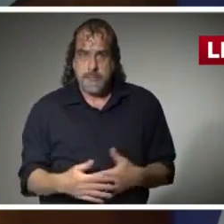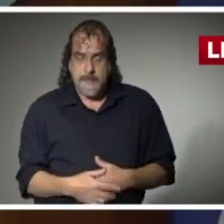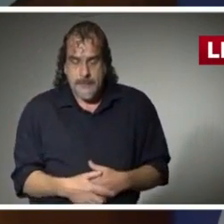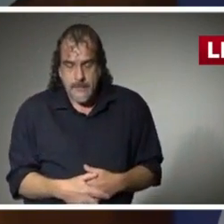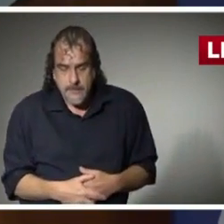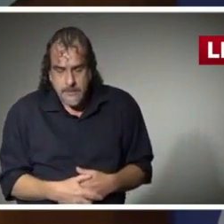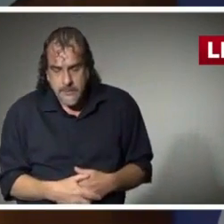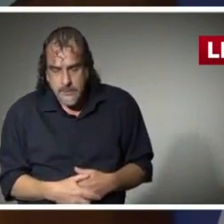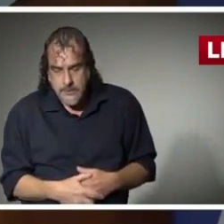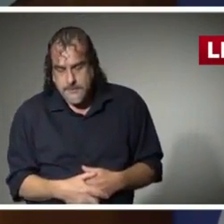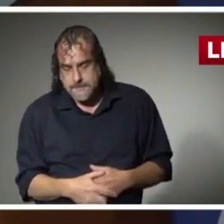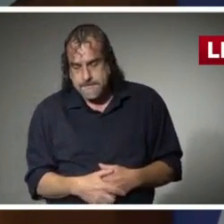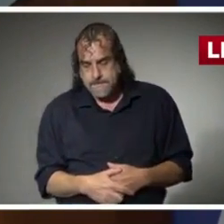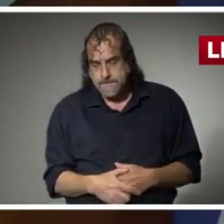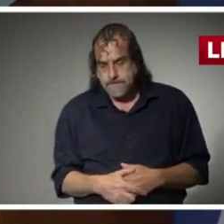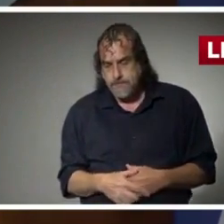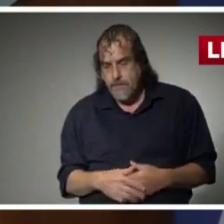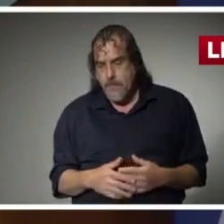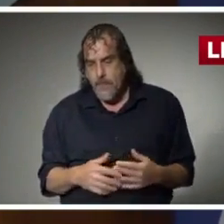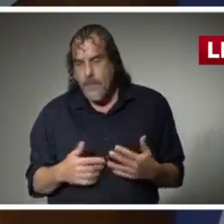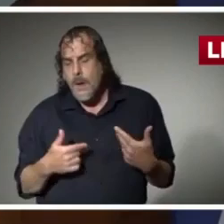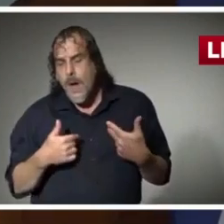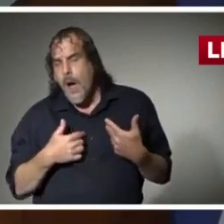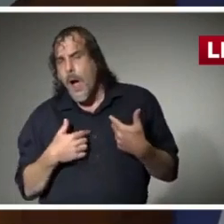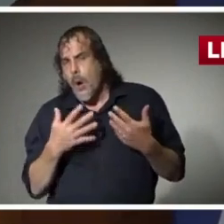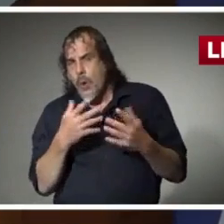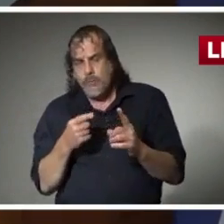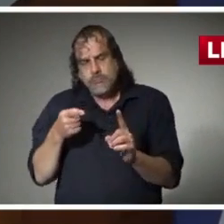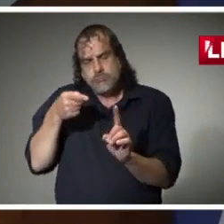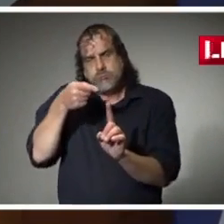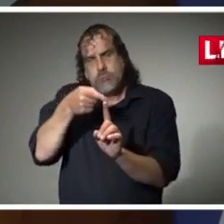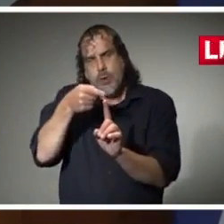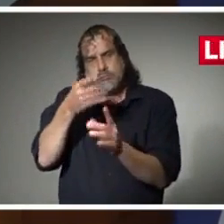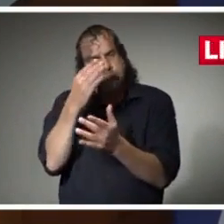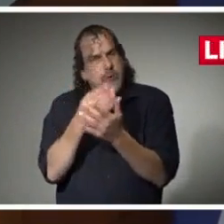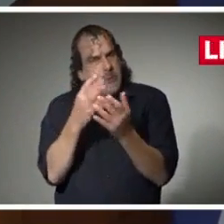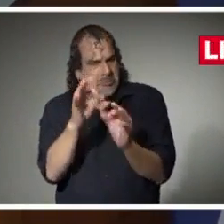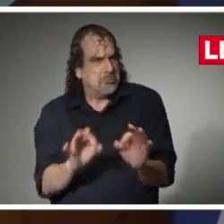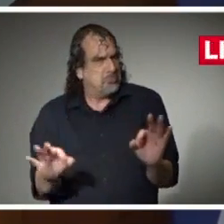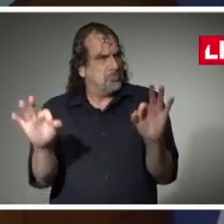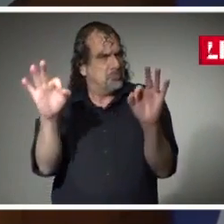I want to point something out today that I think is incredibly important.